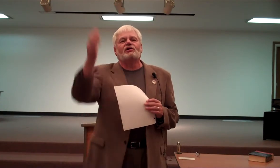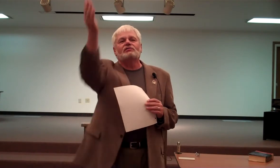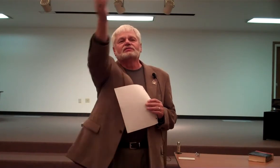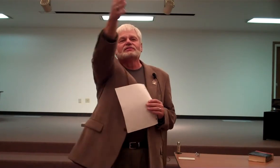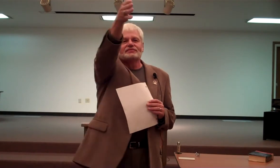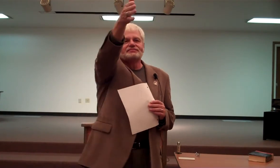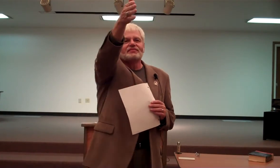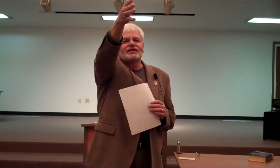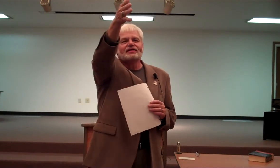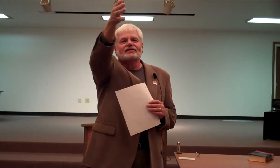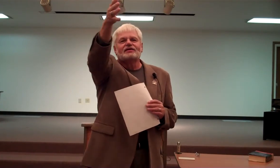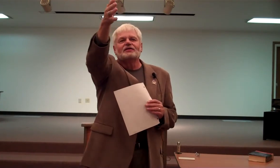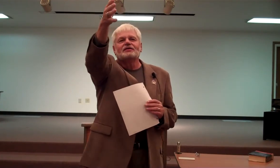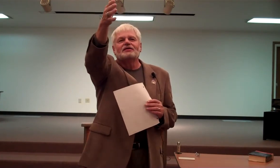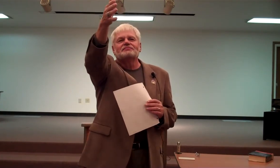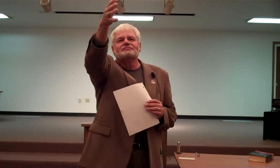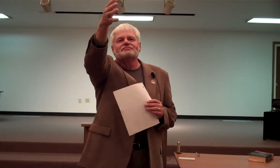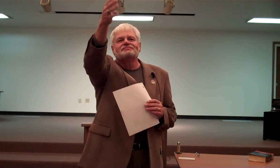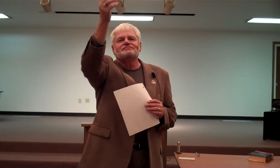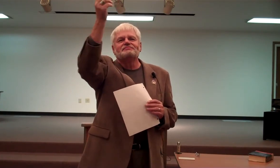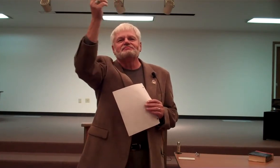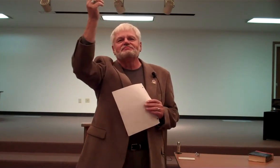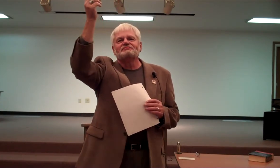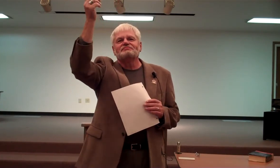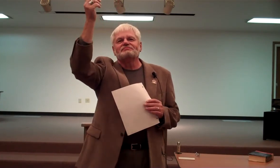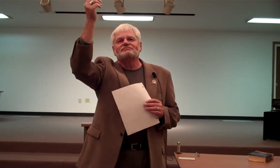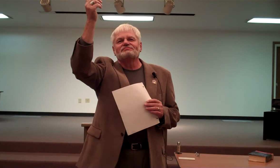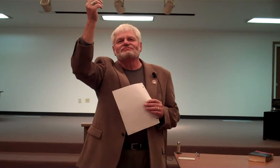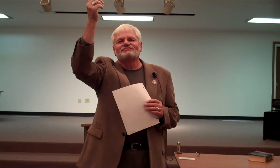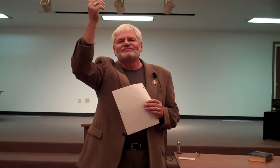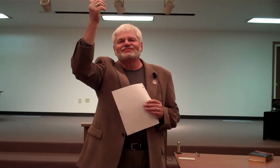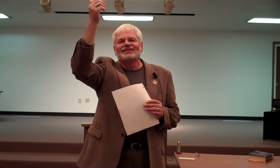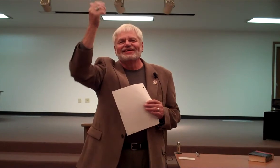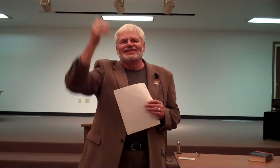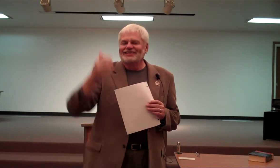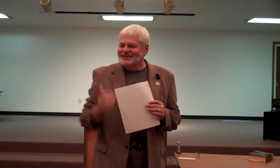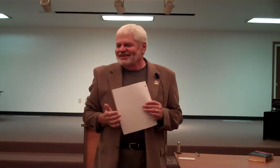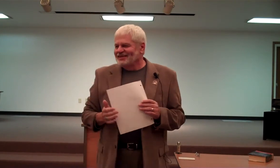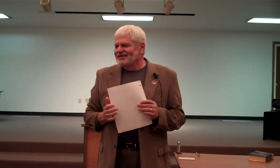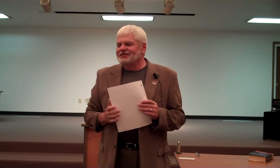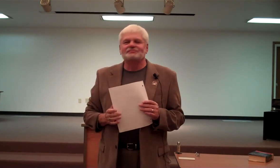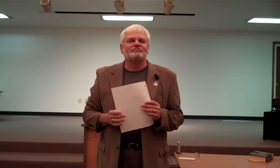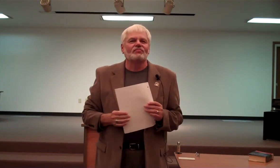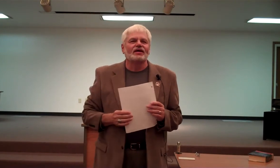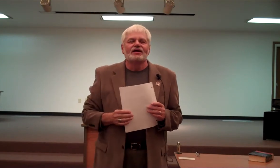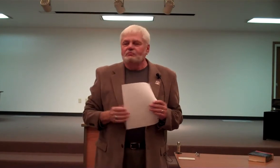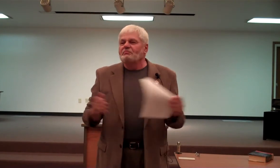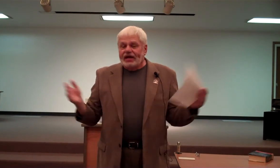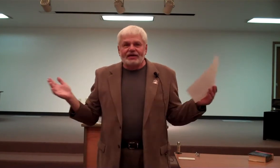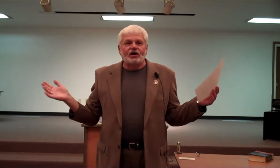entrepeau, it's a,